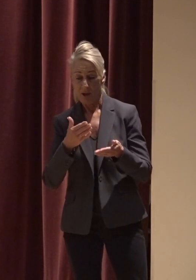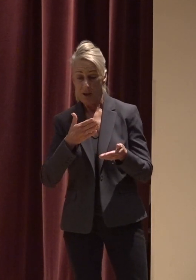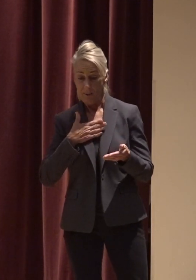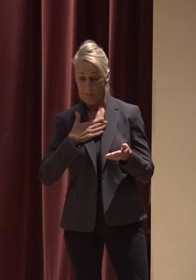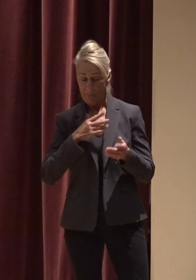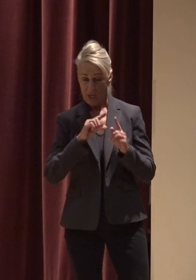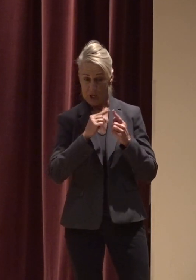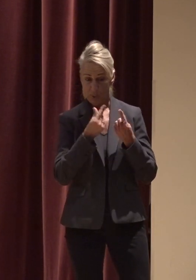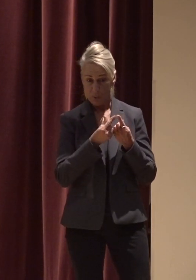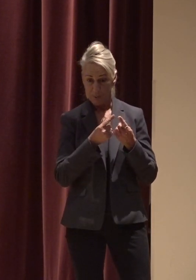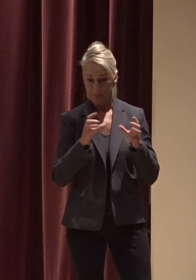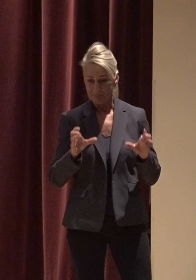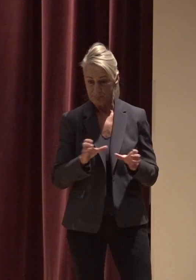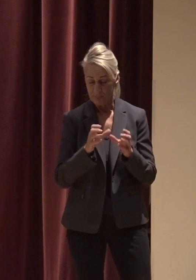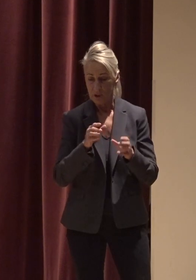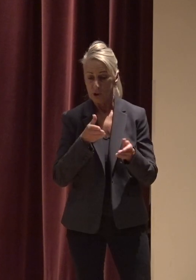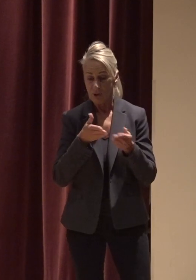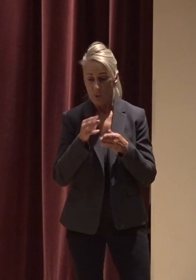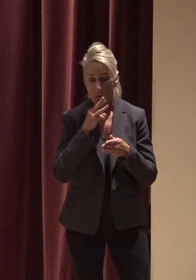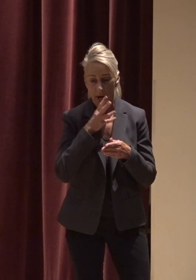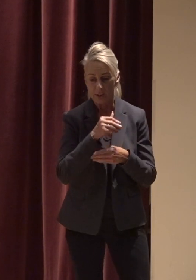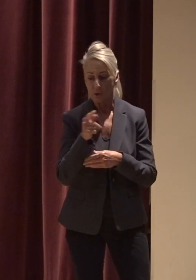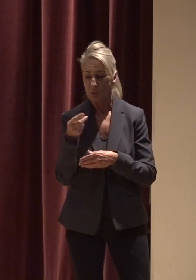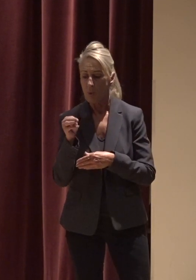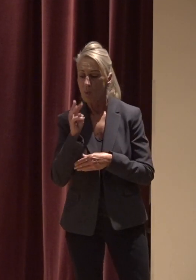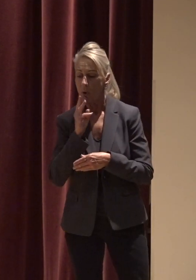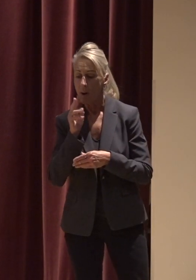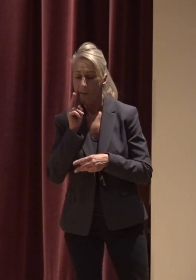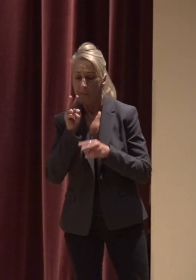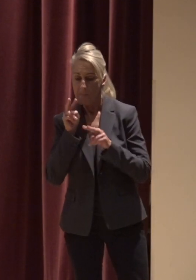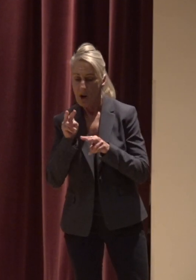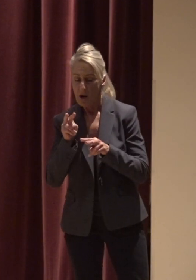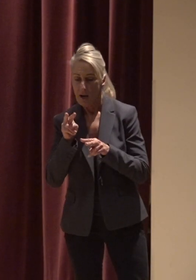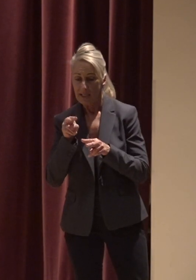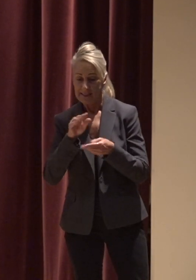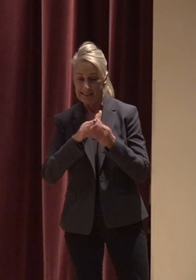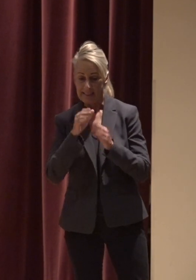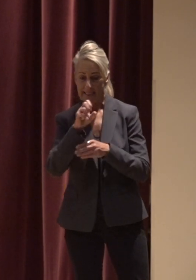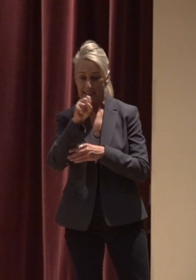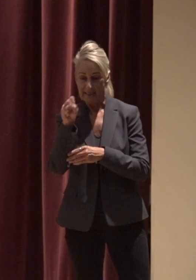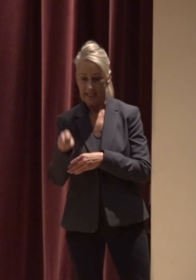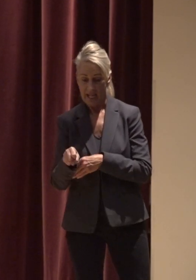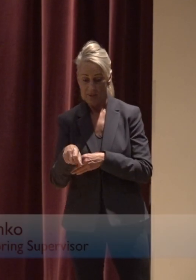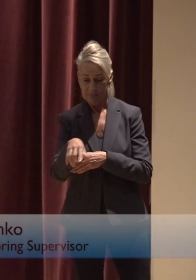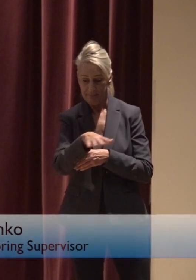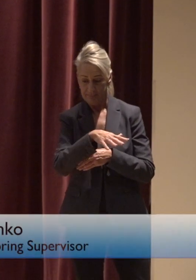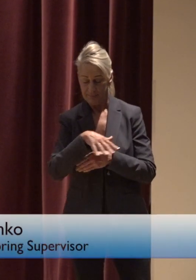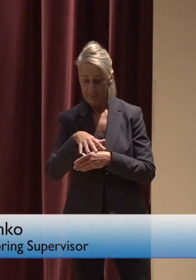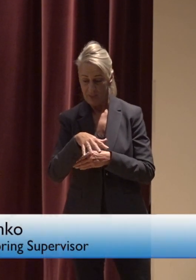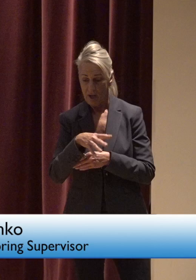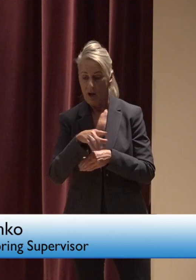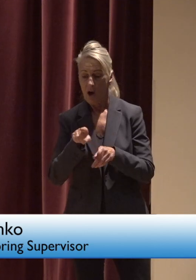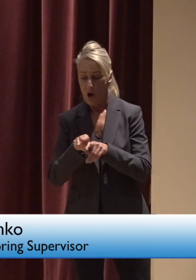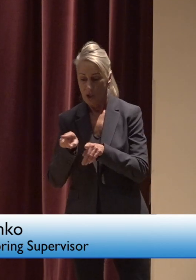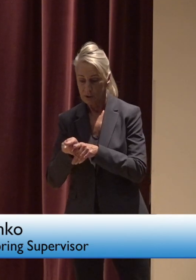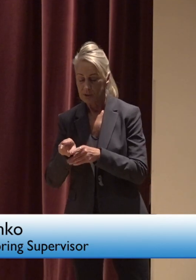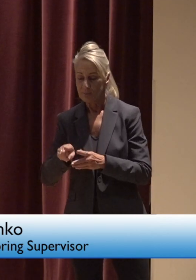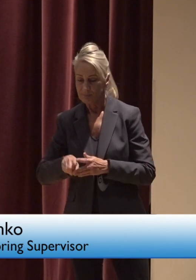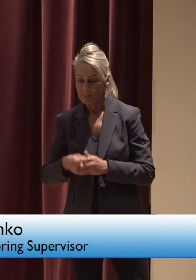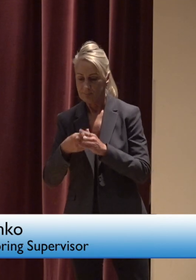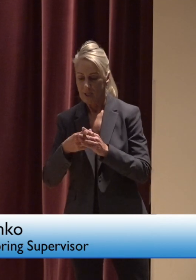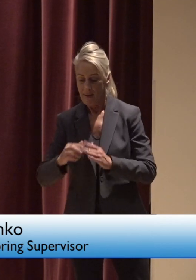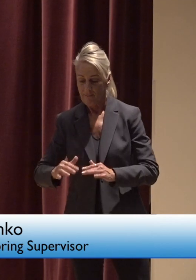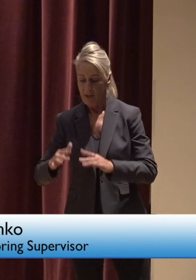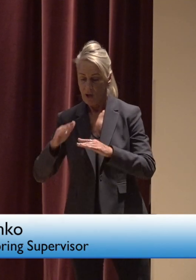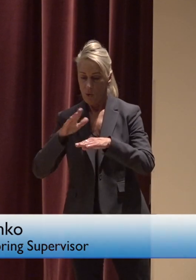group conducts both the surface water and stormwater monitoring within city the city of Salem limits and we also implement the flood warning system